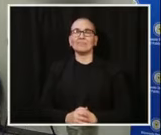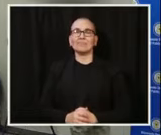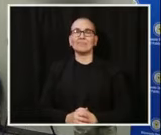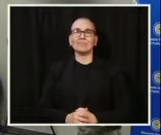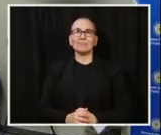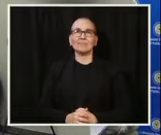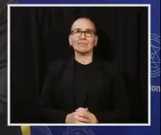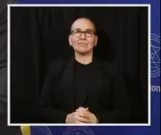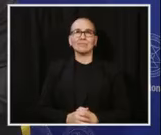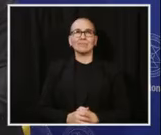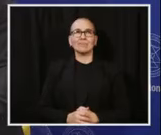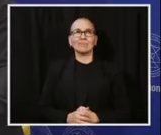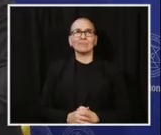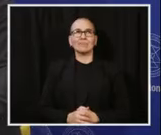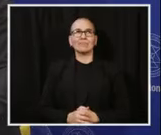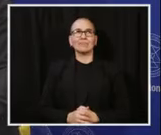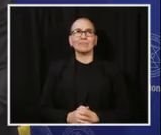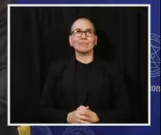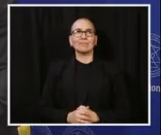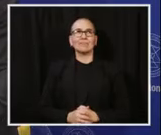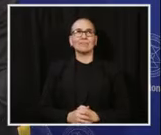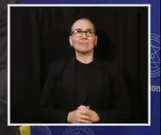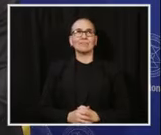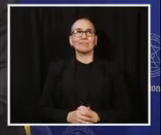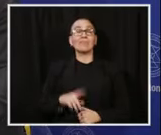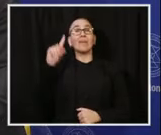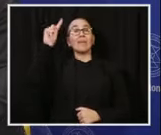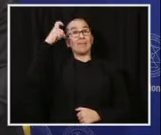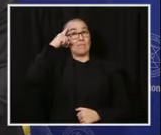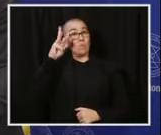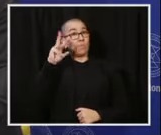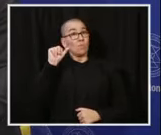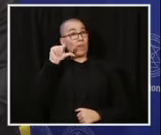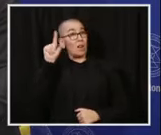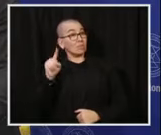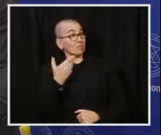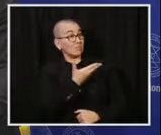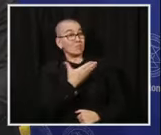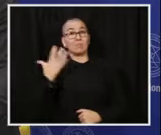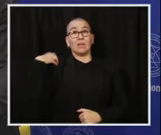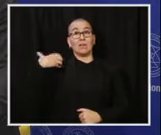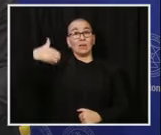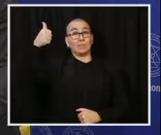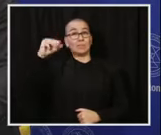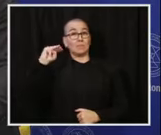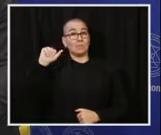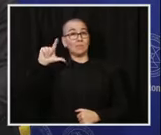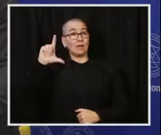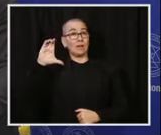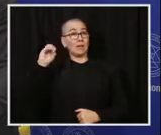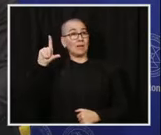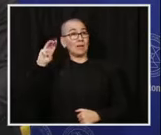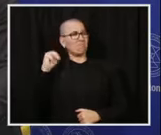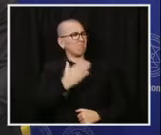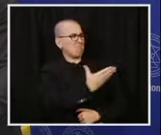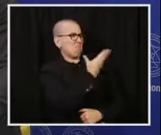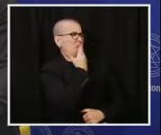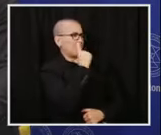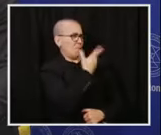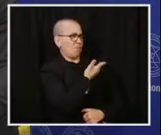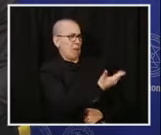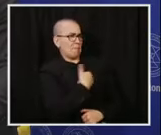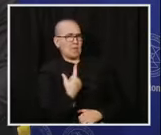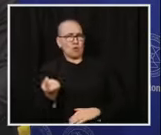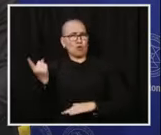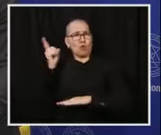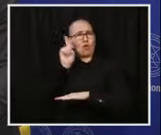Governor Walz, Commissioner Malcolm, thank you for the invitation to join you here today, and thank you for your leadership and support of long-term care residents,